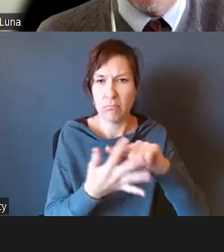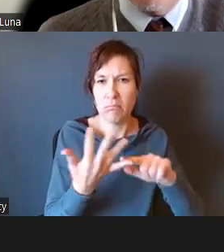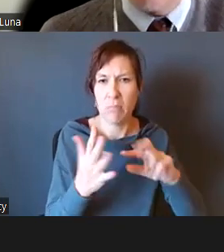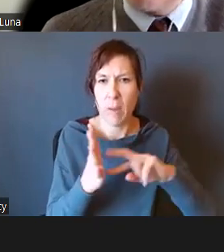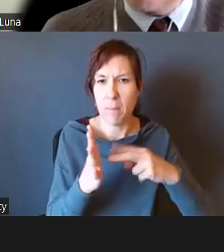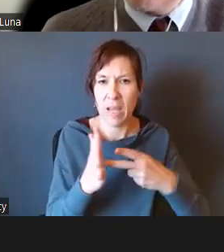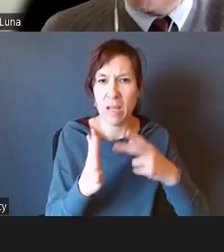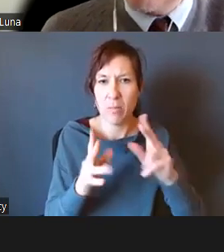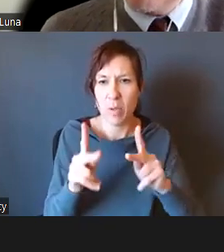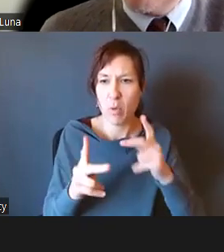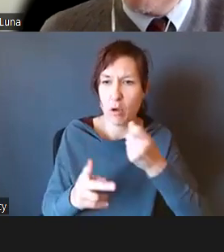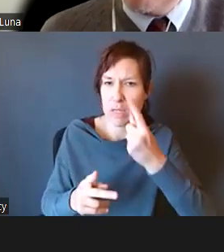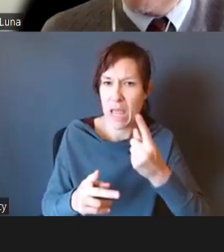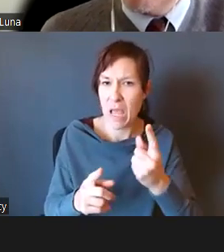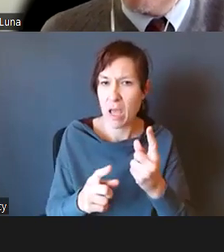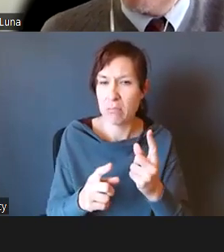Thank you. Yep.